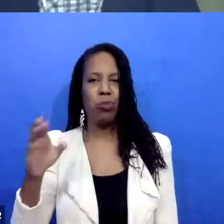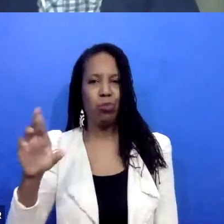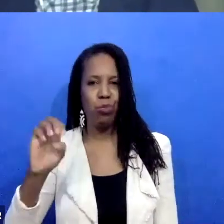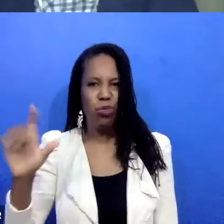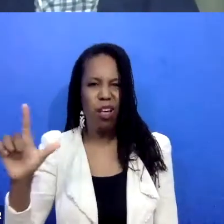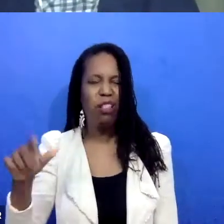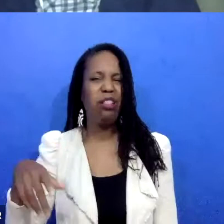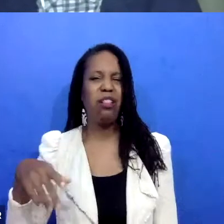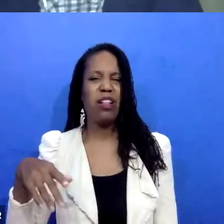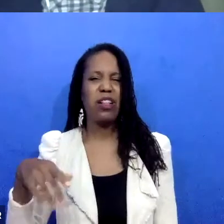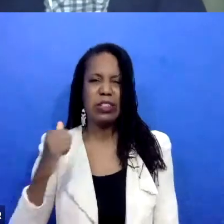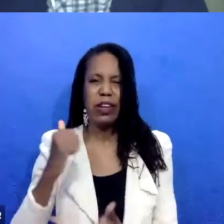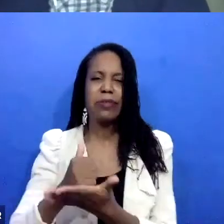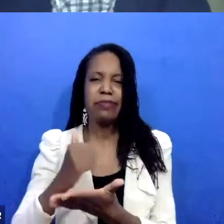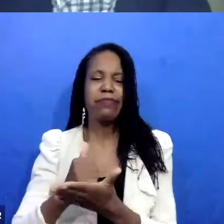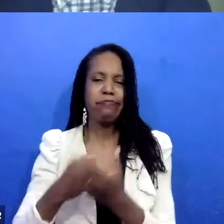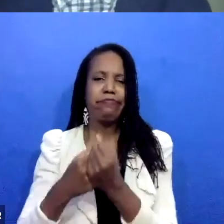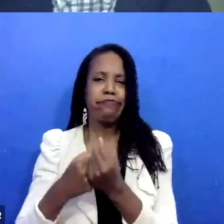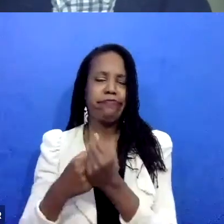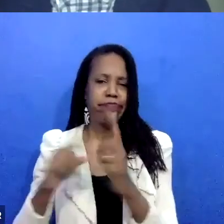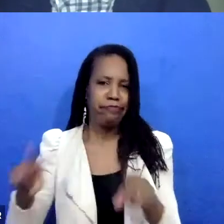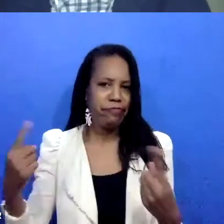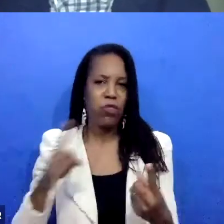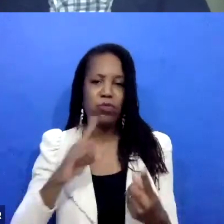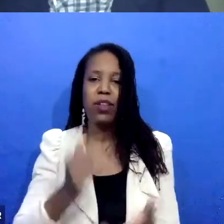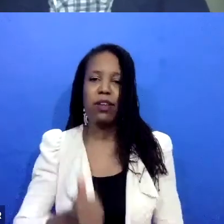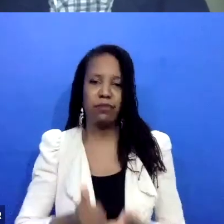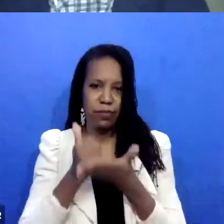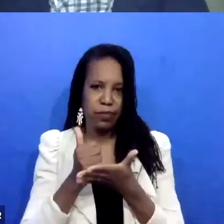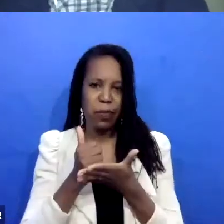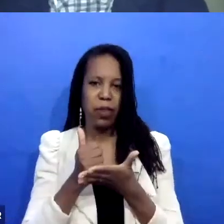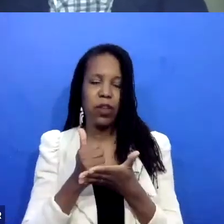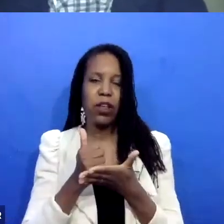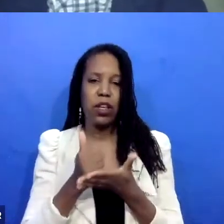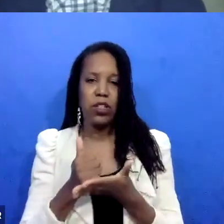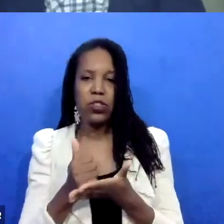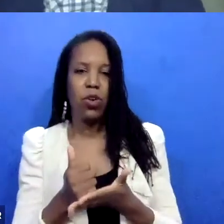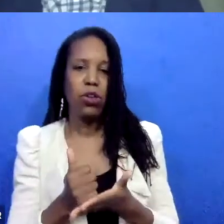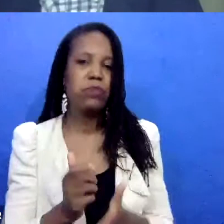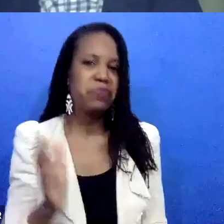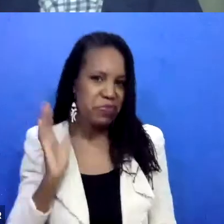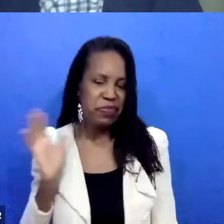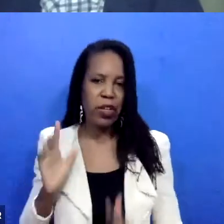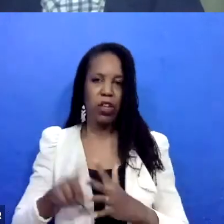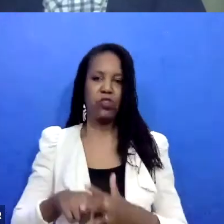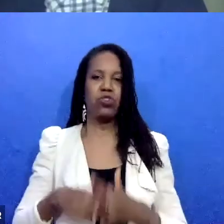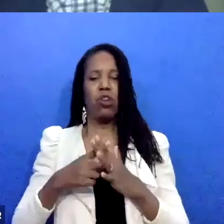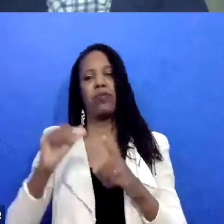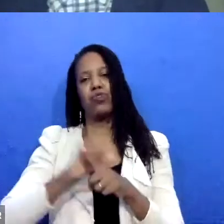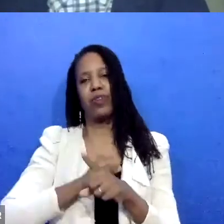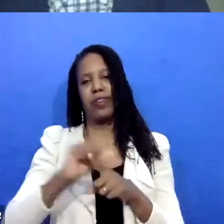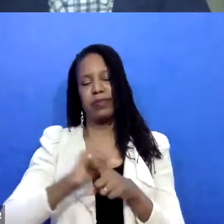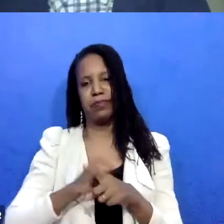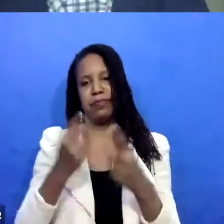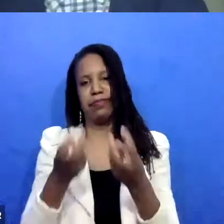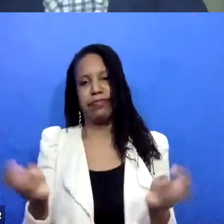And basically what we do is we go through a series of, we went through a series of trainings on circle process, a little